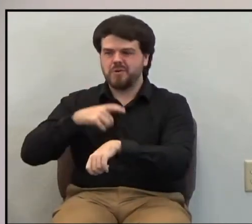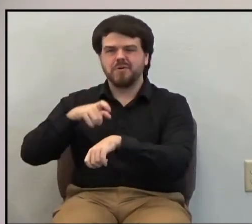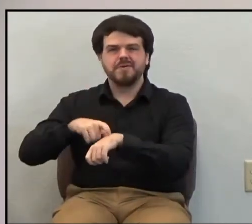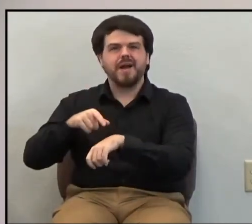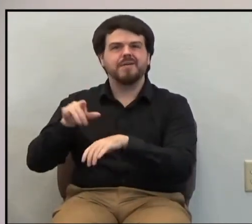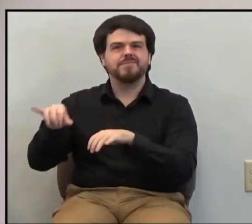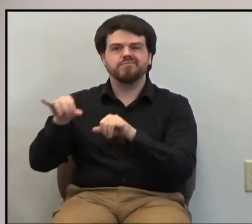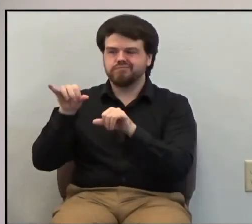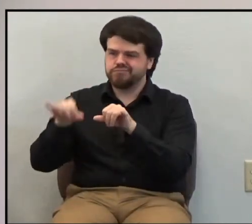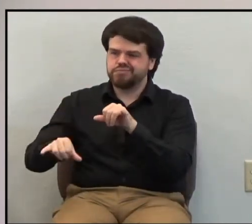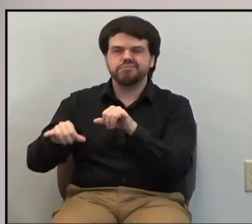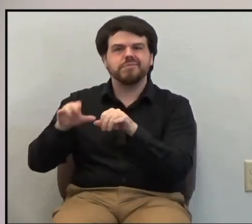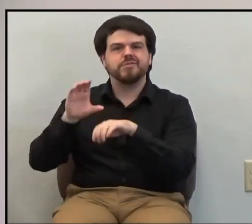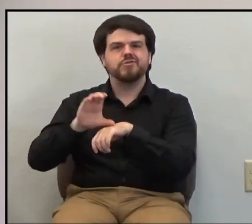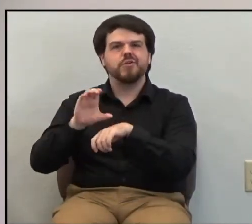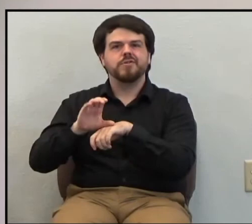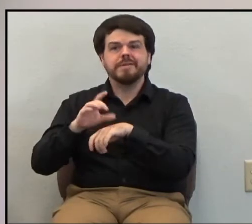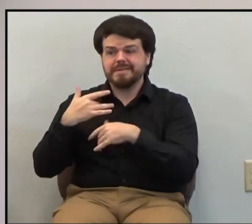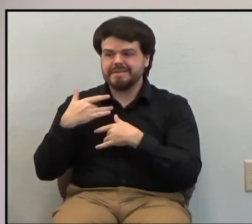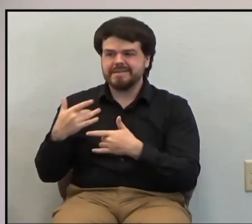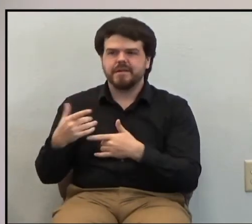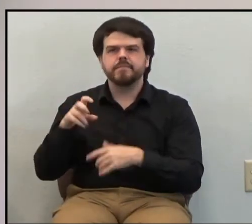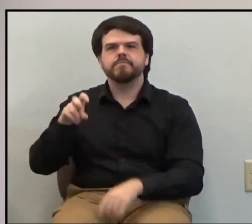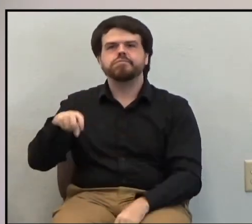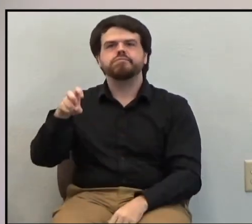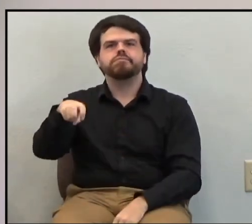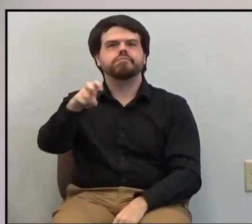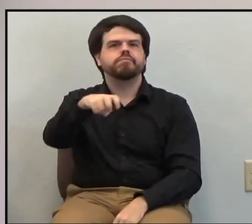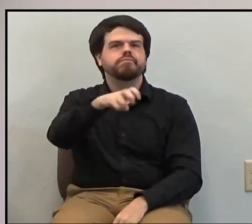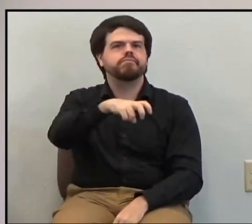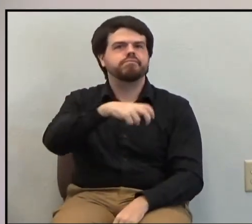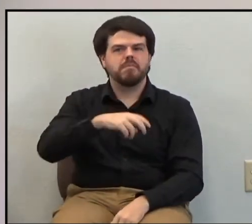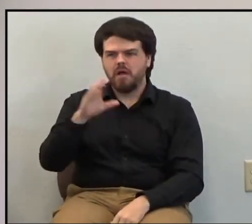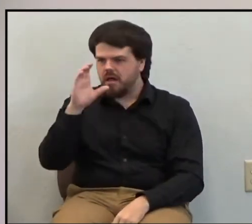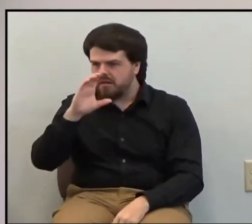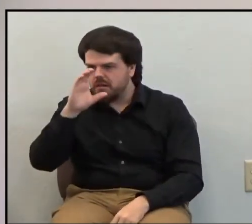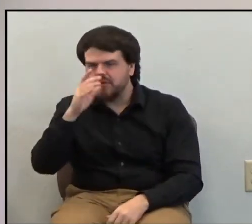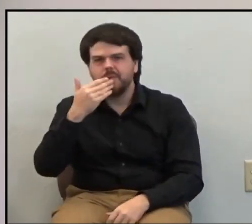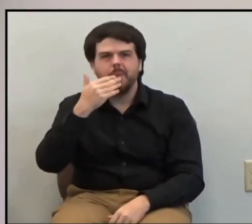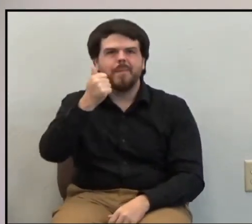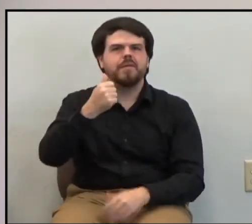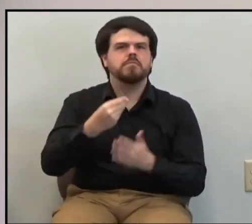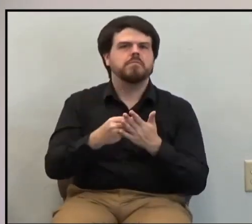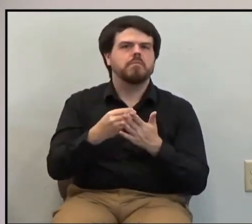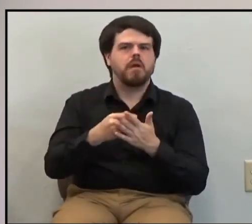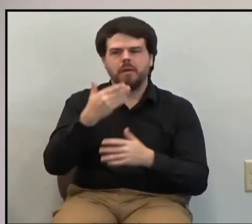They move about a lot, often looking for that better gig,